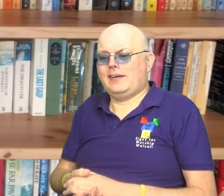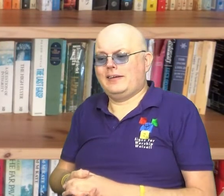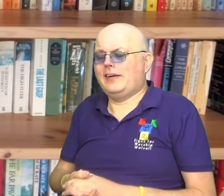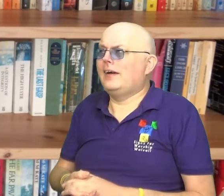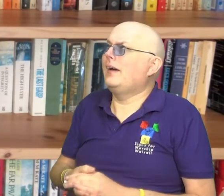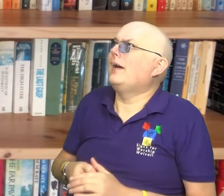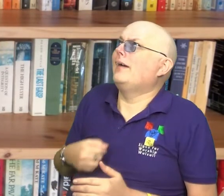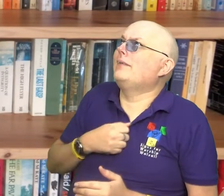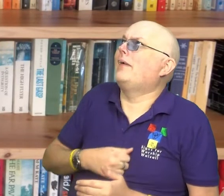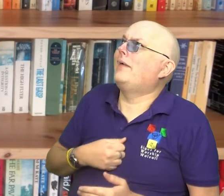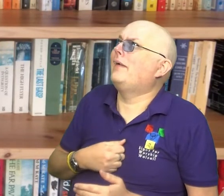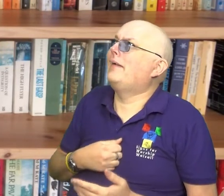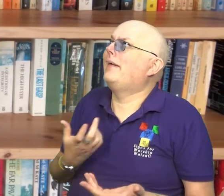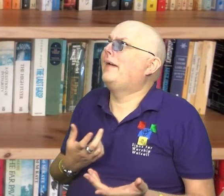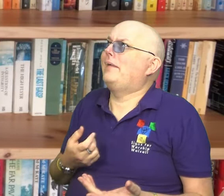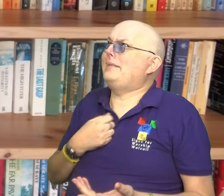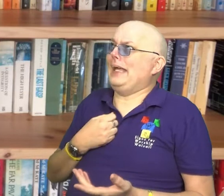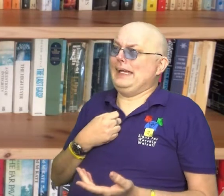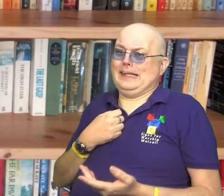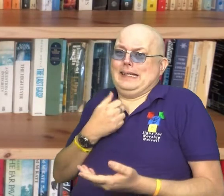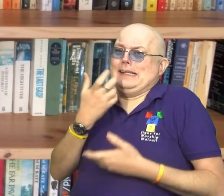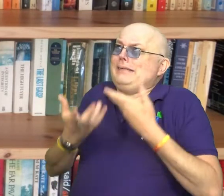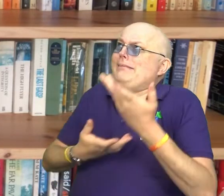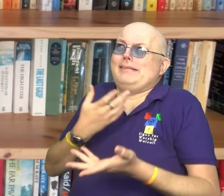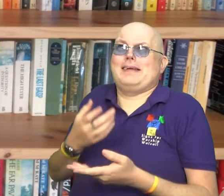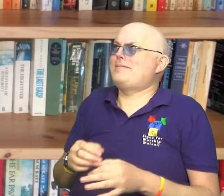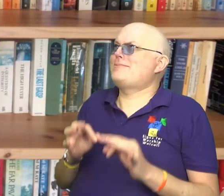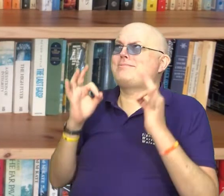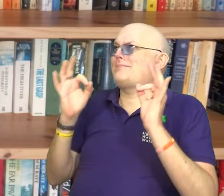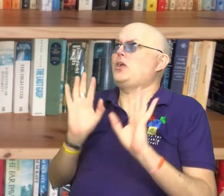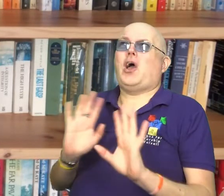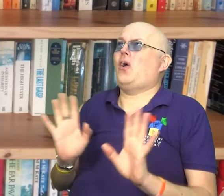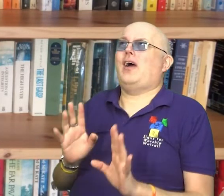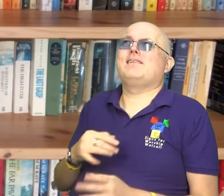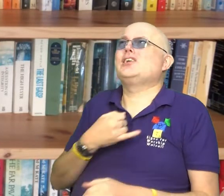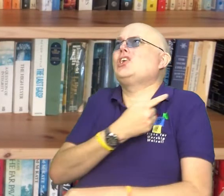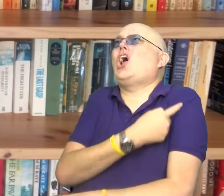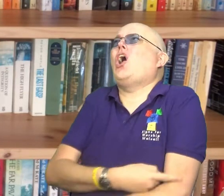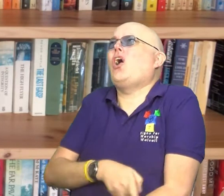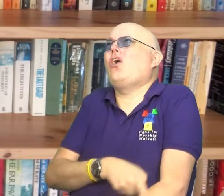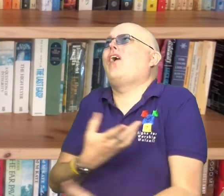Pardon your servant, Lord. I have never been eloquent. I am slow of speech and tongue.